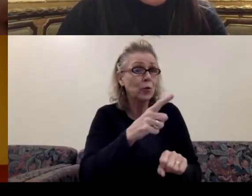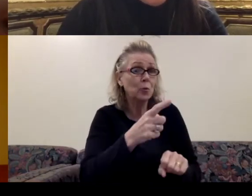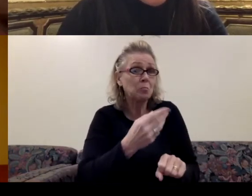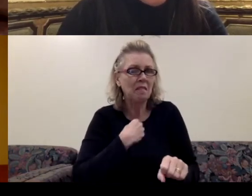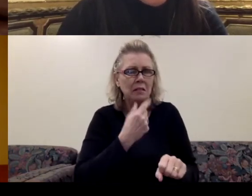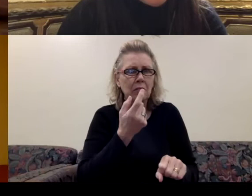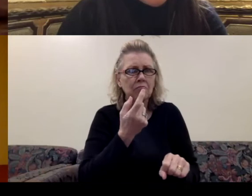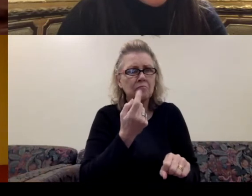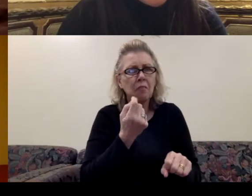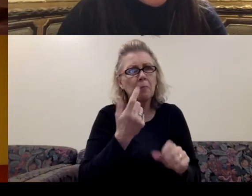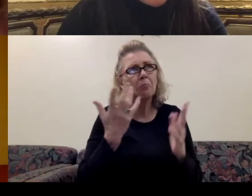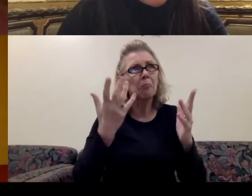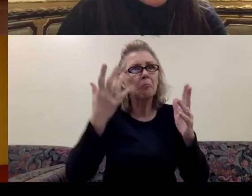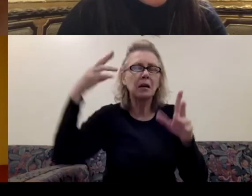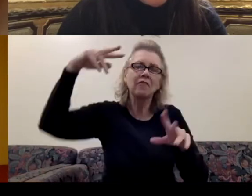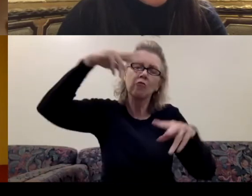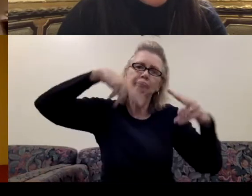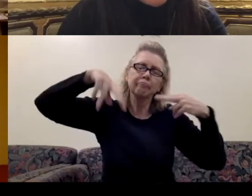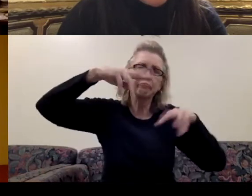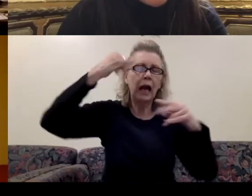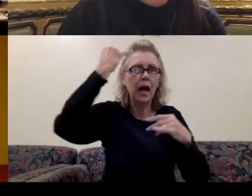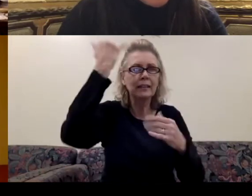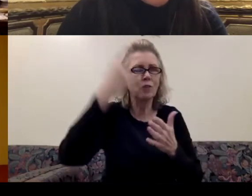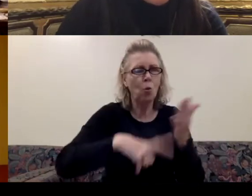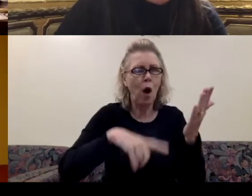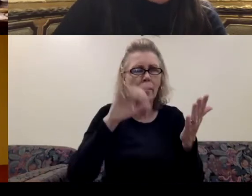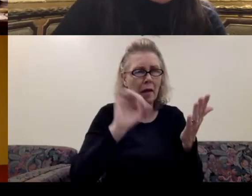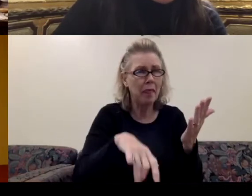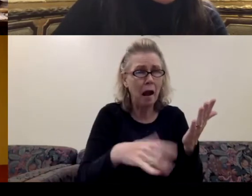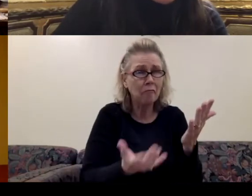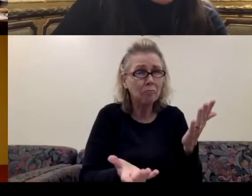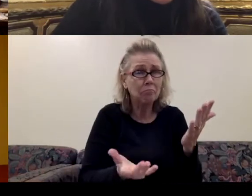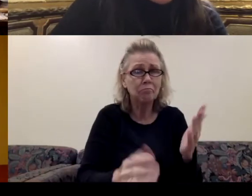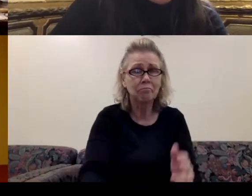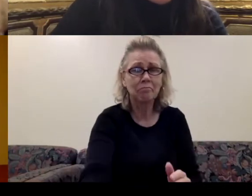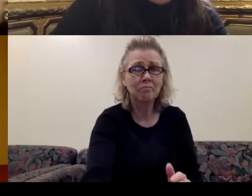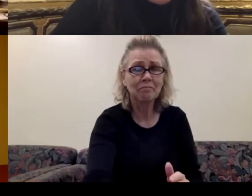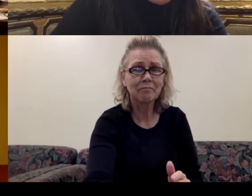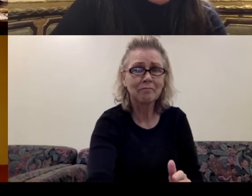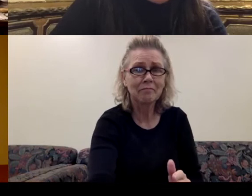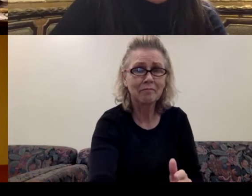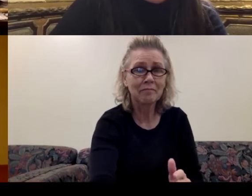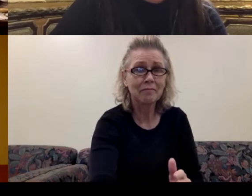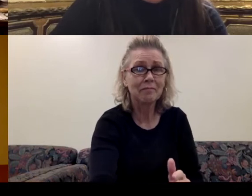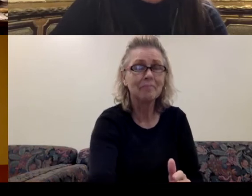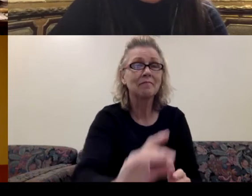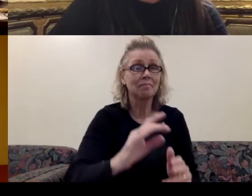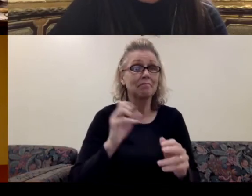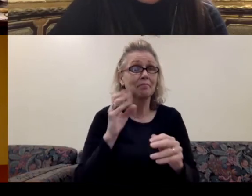us a top-level idea whether that's more idealistic or practical based on your own experiences.